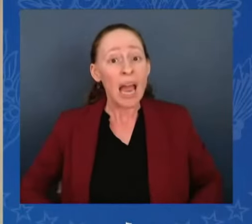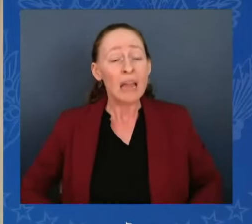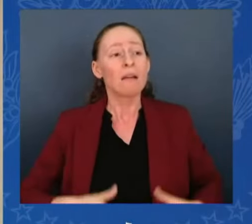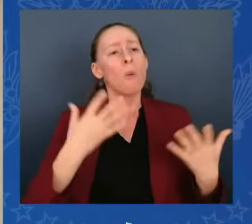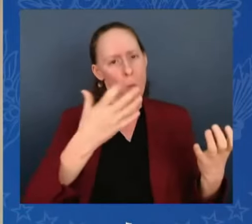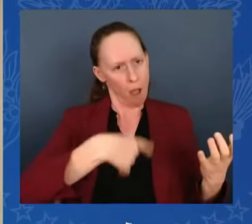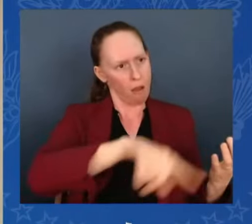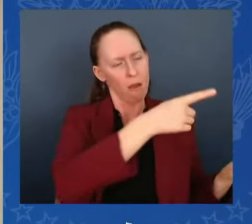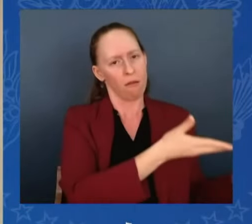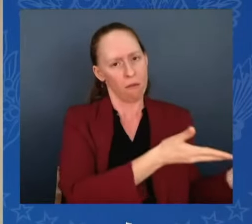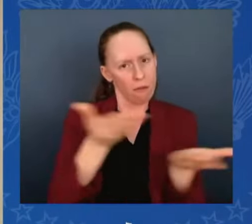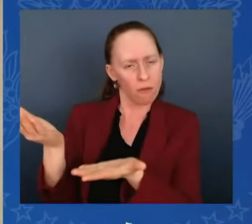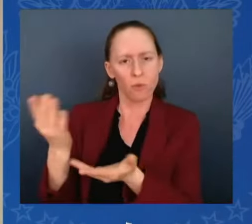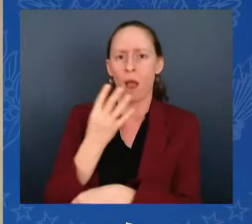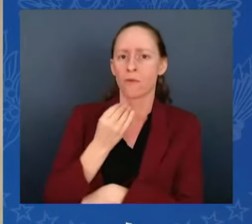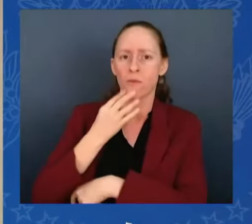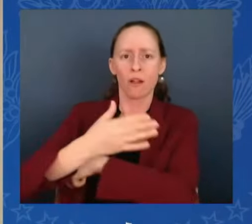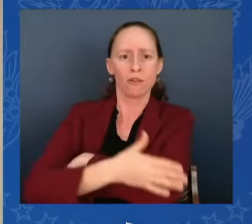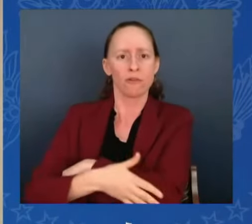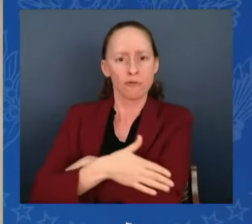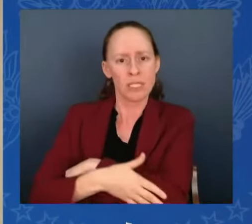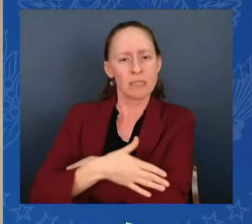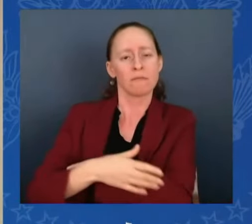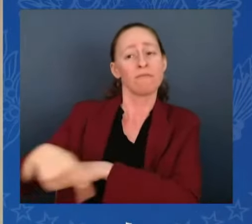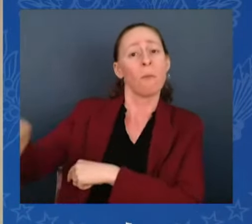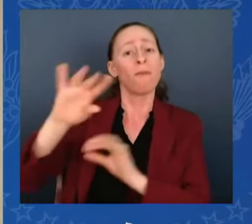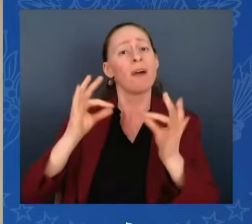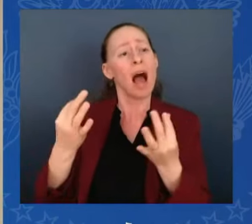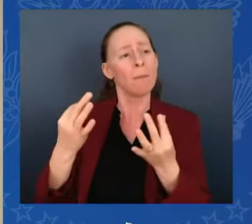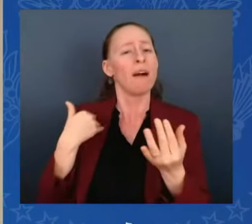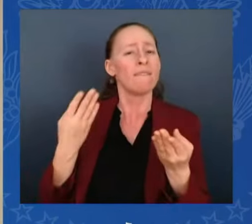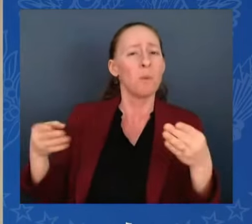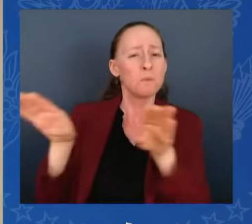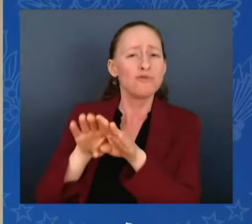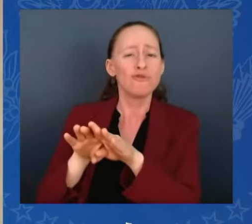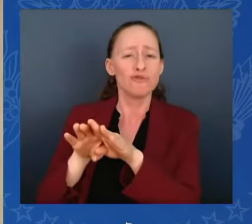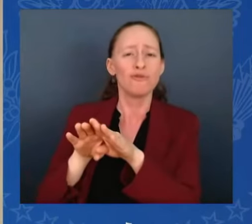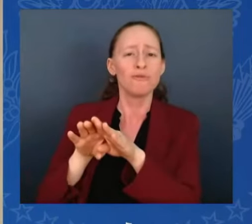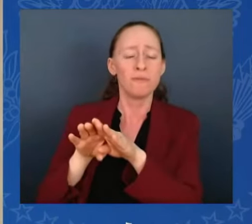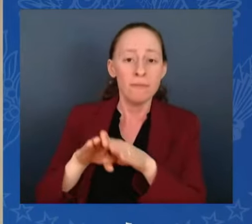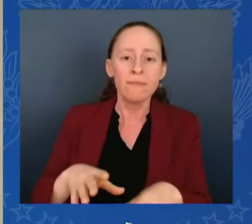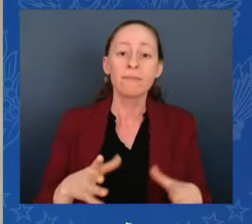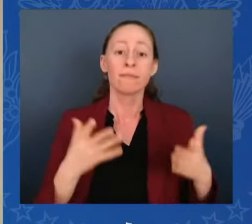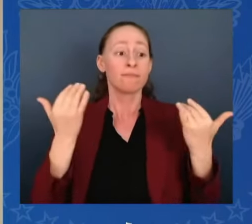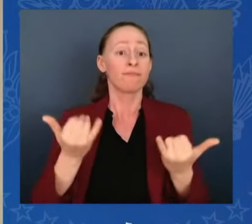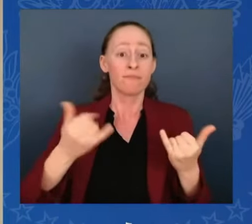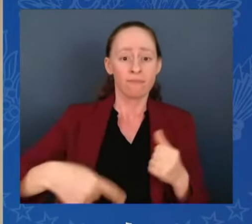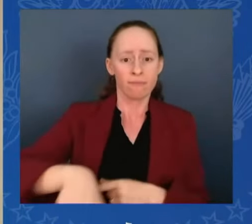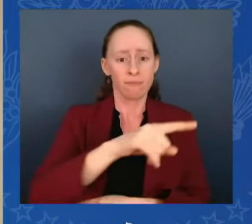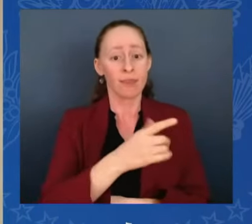Palestinian civilians would return to their homes and neighborhoods in all areas of Gaza, including in the north.